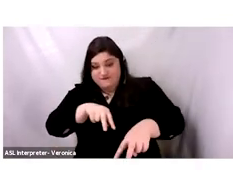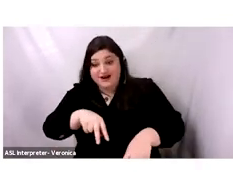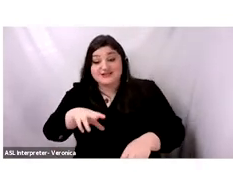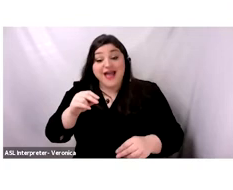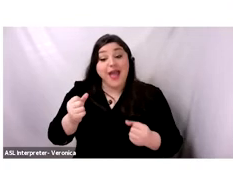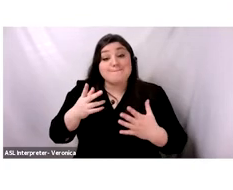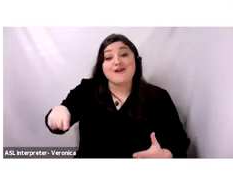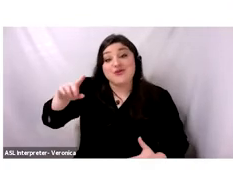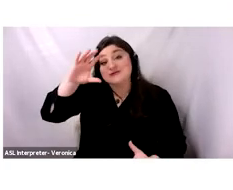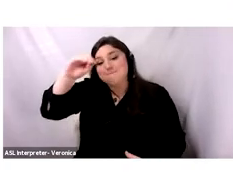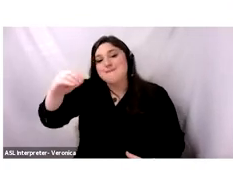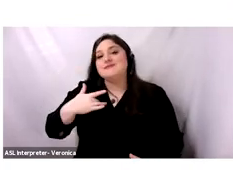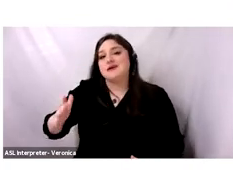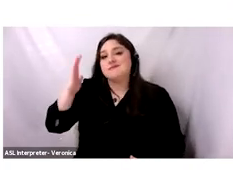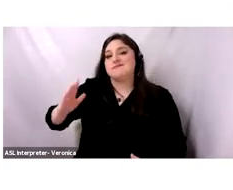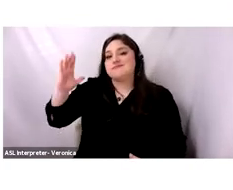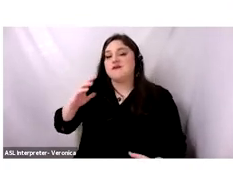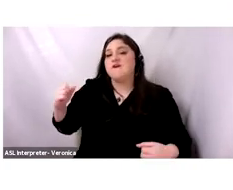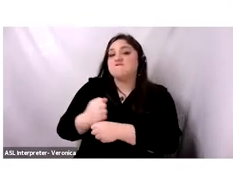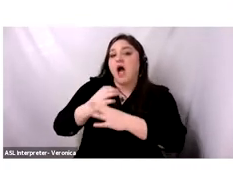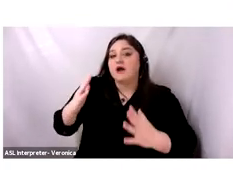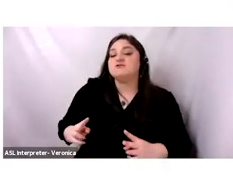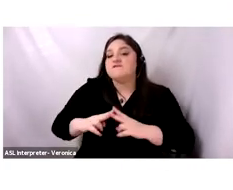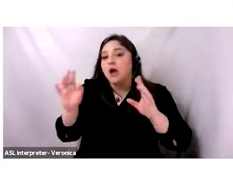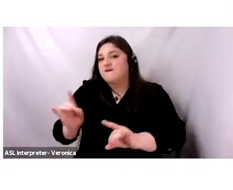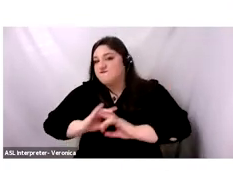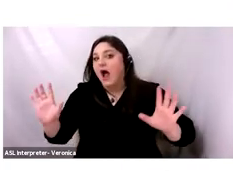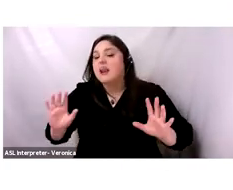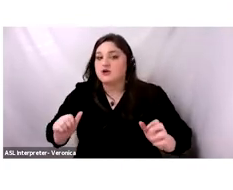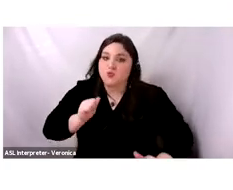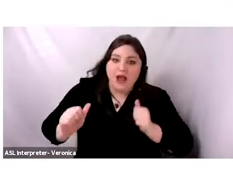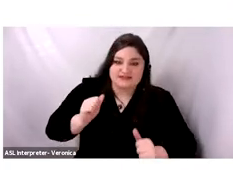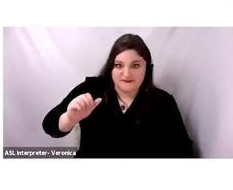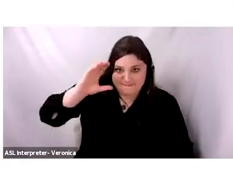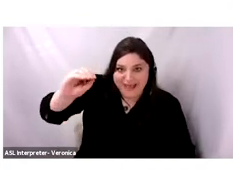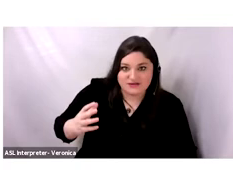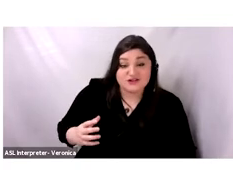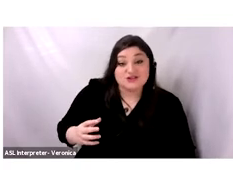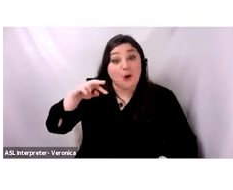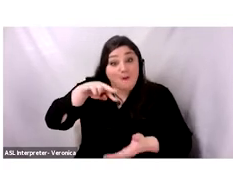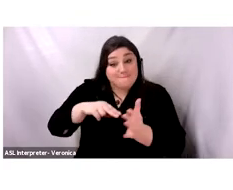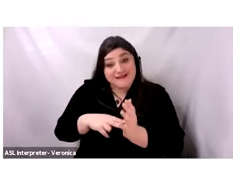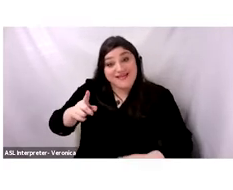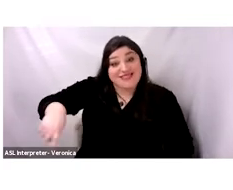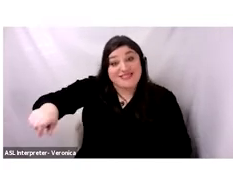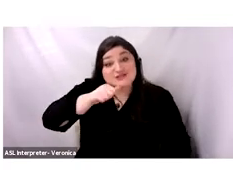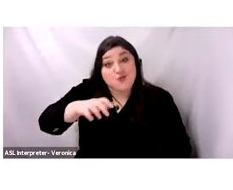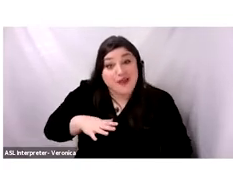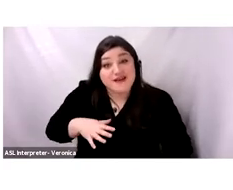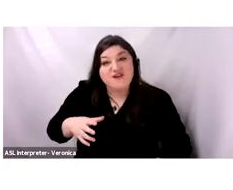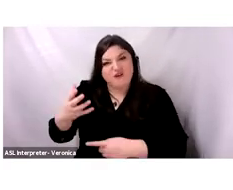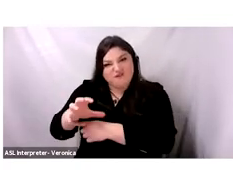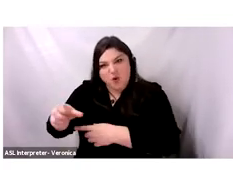-fighters in the sectarian violence in 1860. So they actually placed women under the supervision